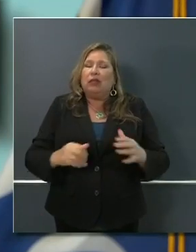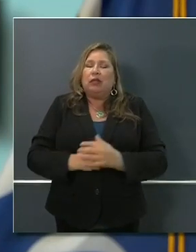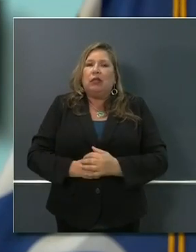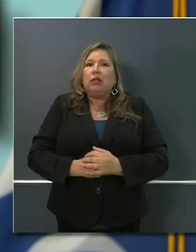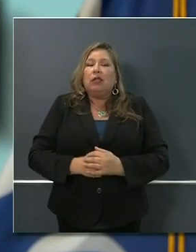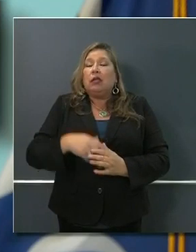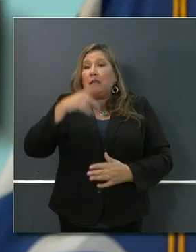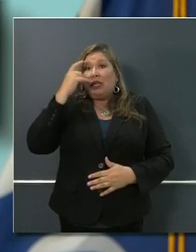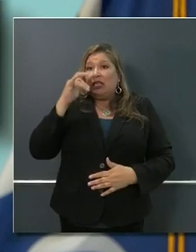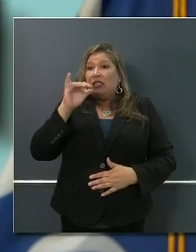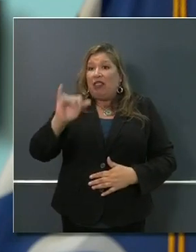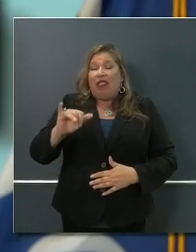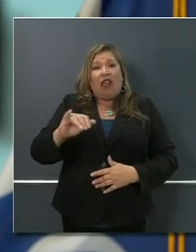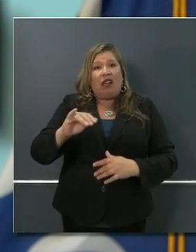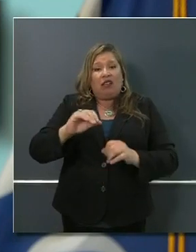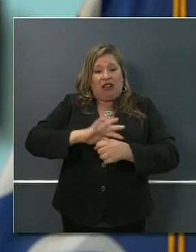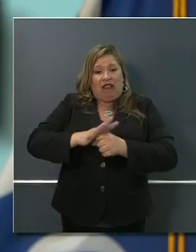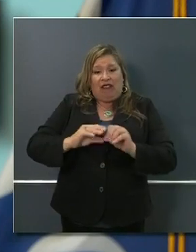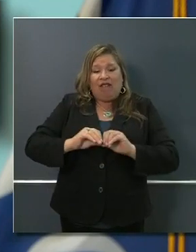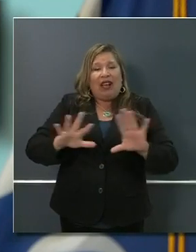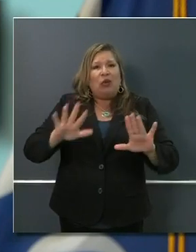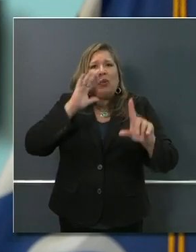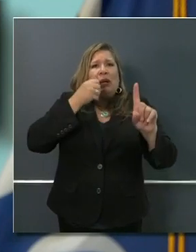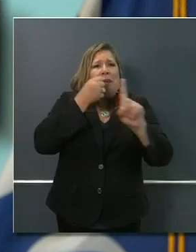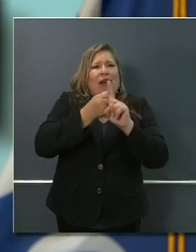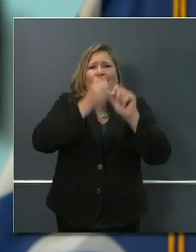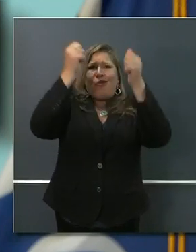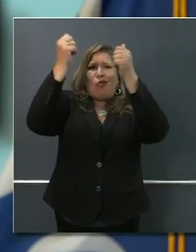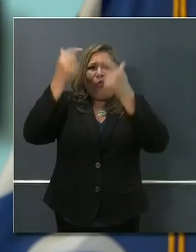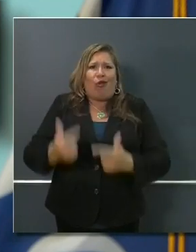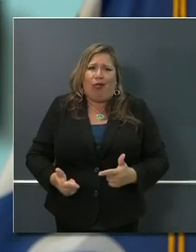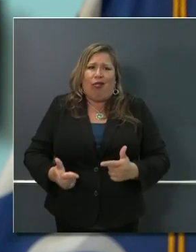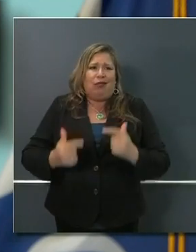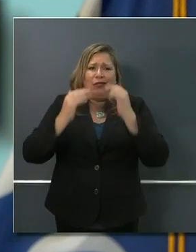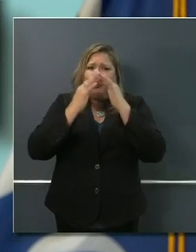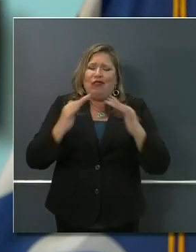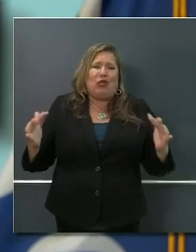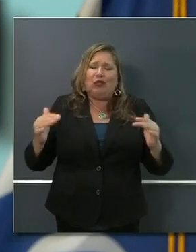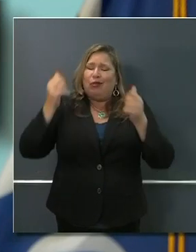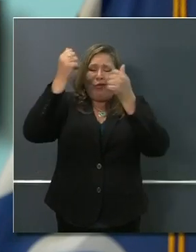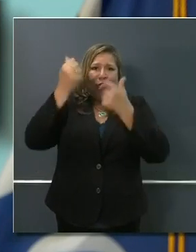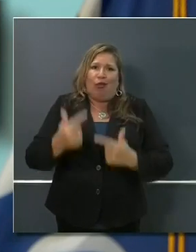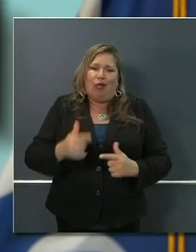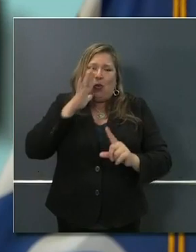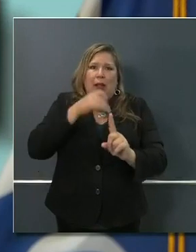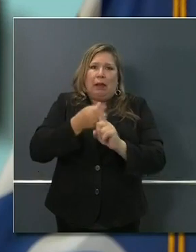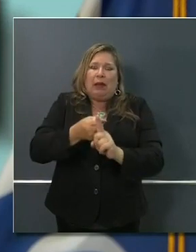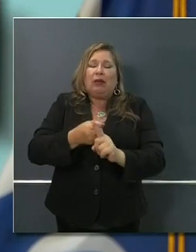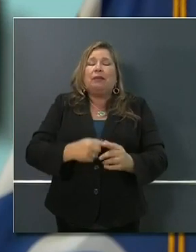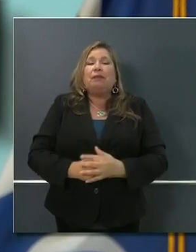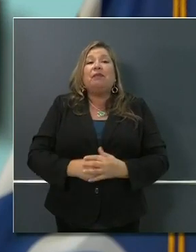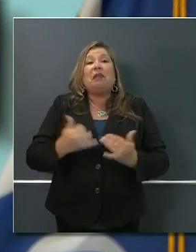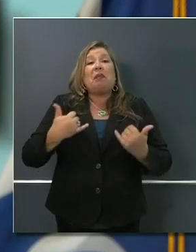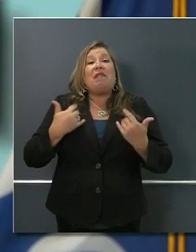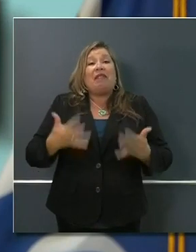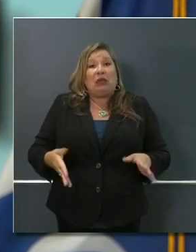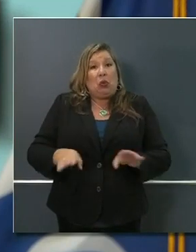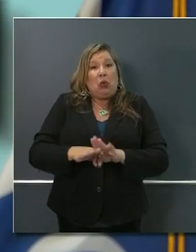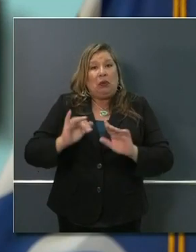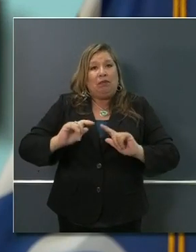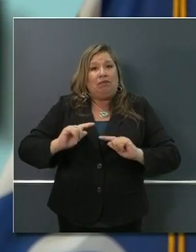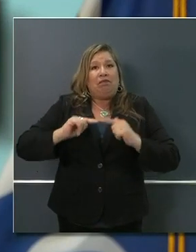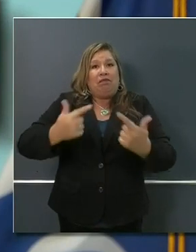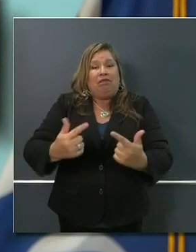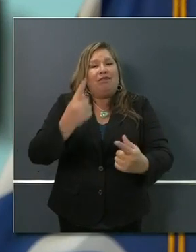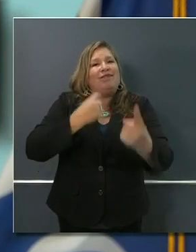on all of our diverse communities up and down the state of California. With that, I'm happy to answer questions. Haley Winslow,